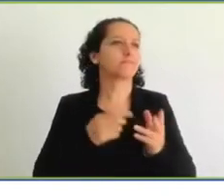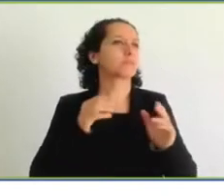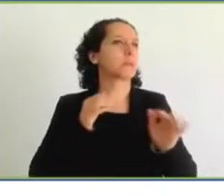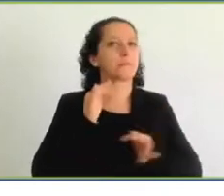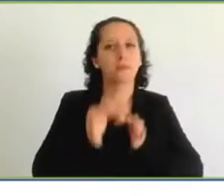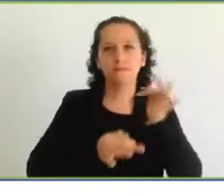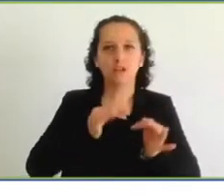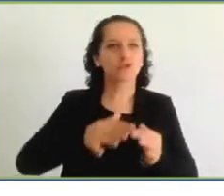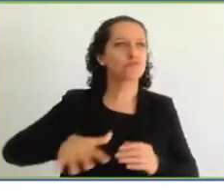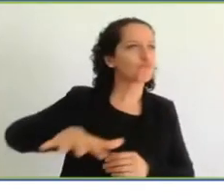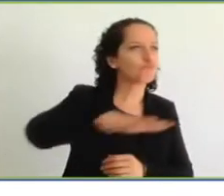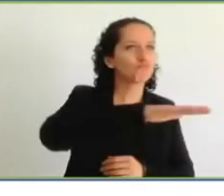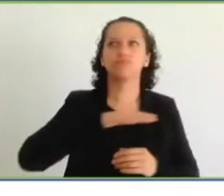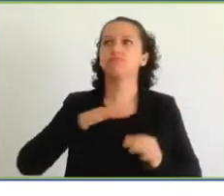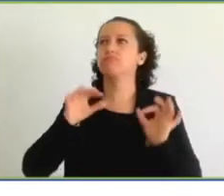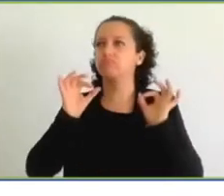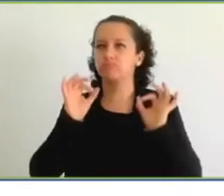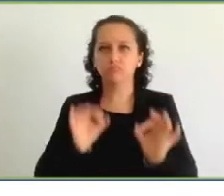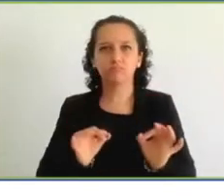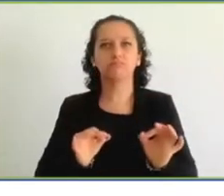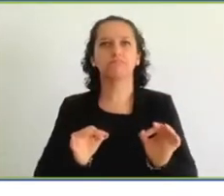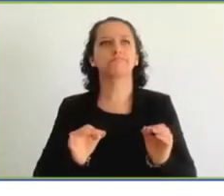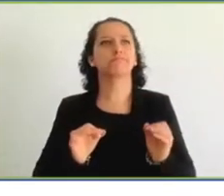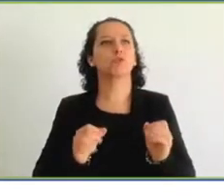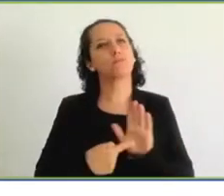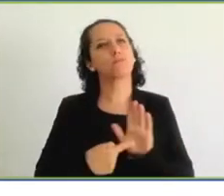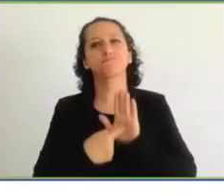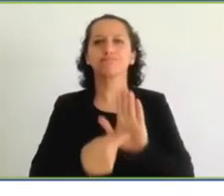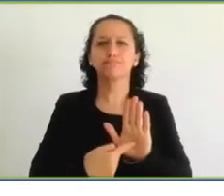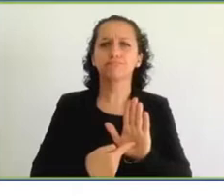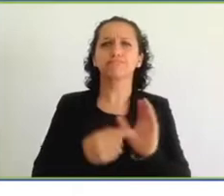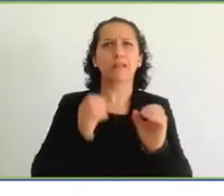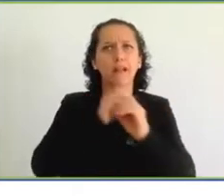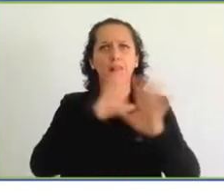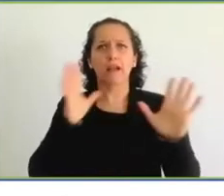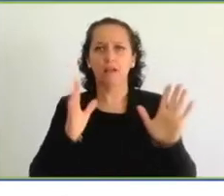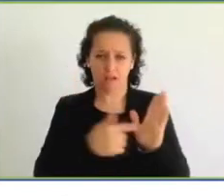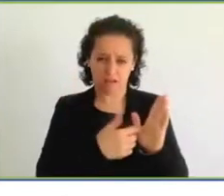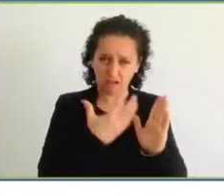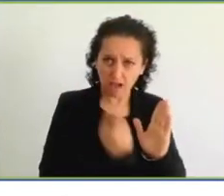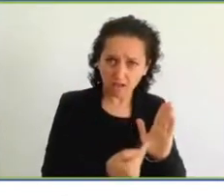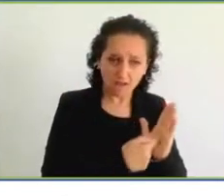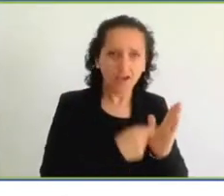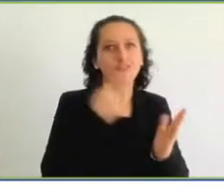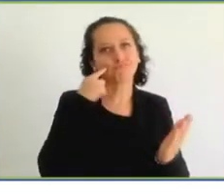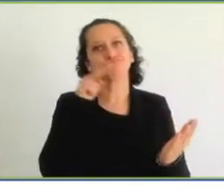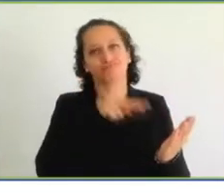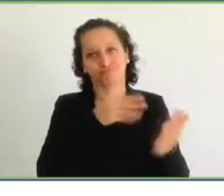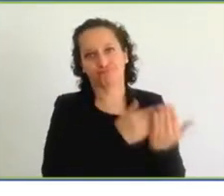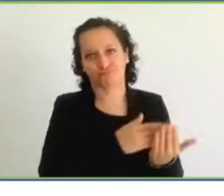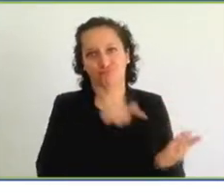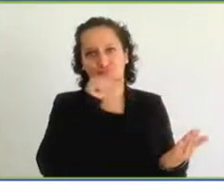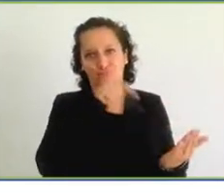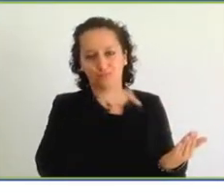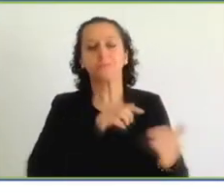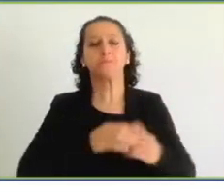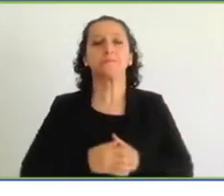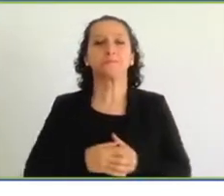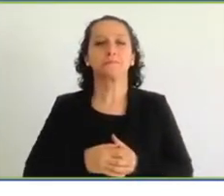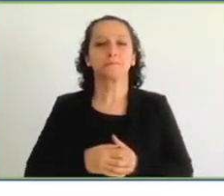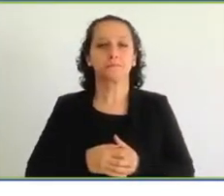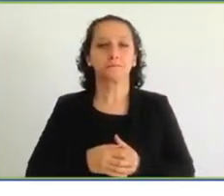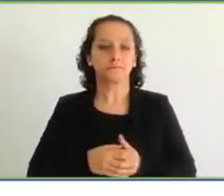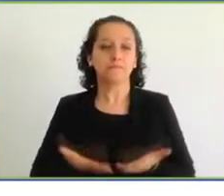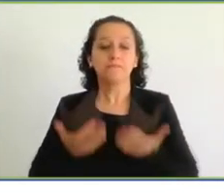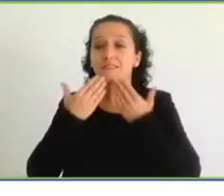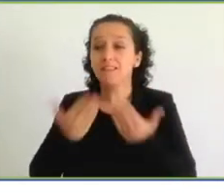We have also made a representation to our minister in terms of constitutional reform to ensure